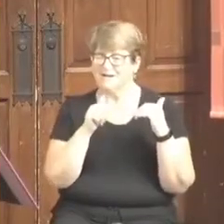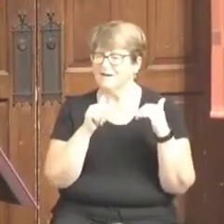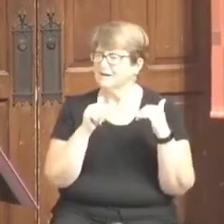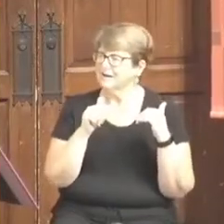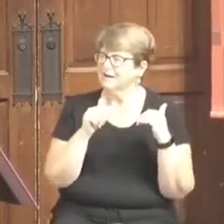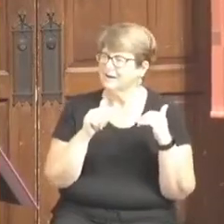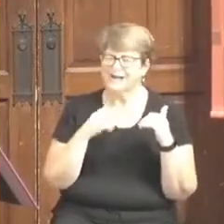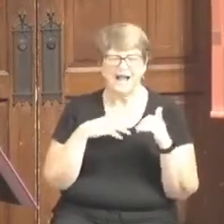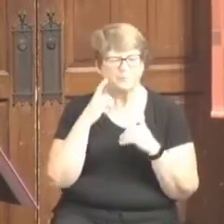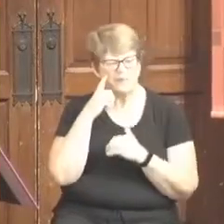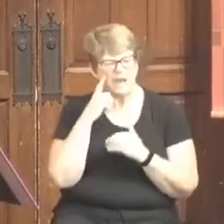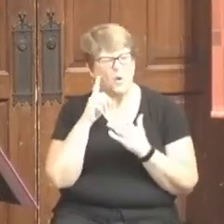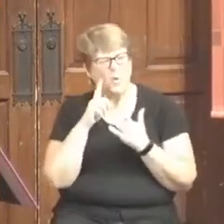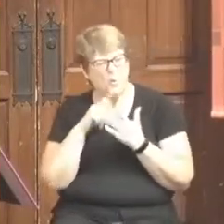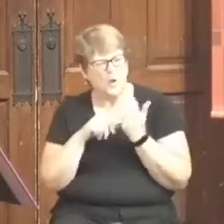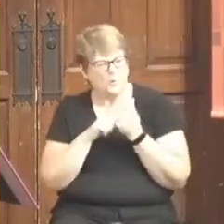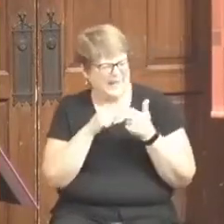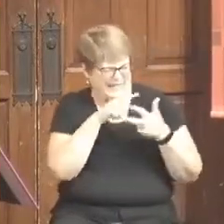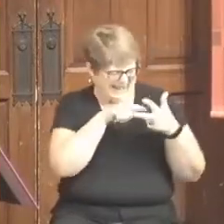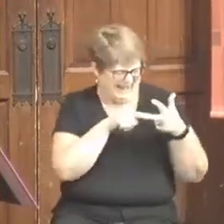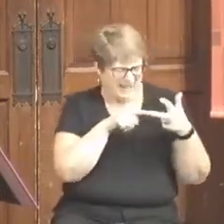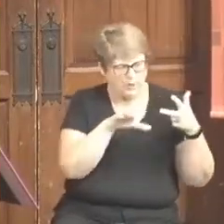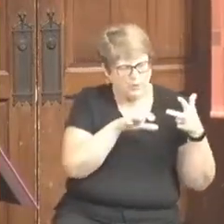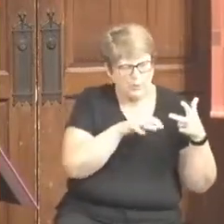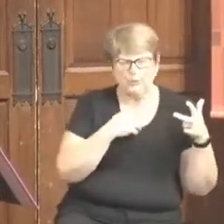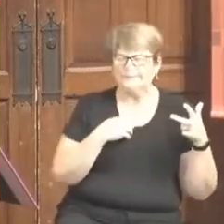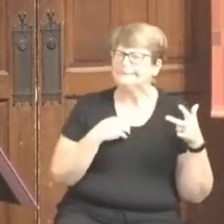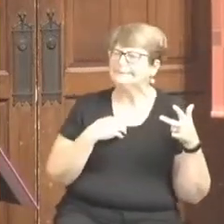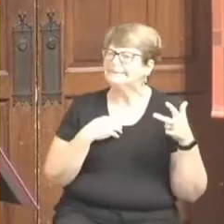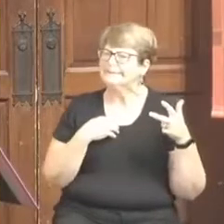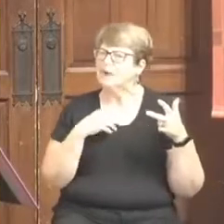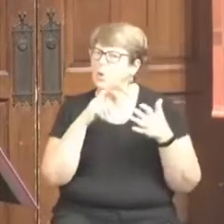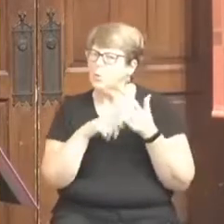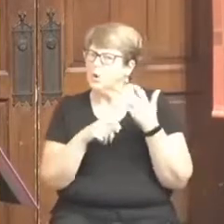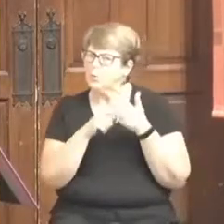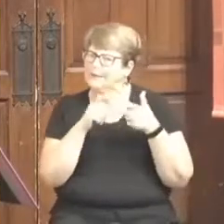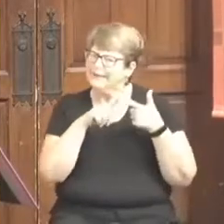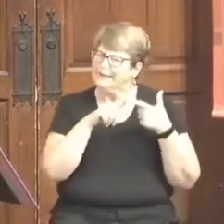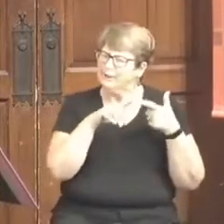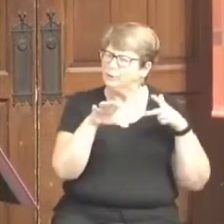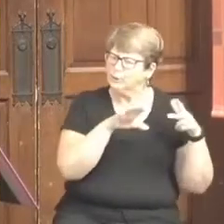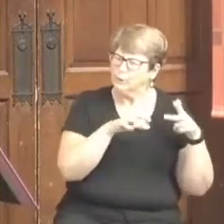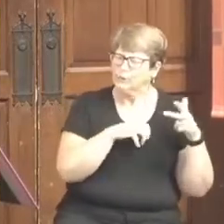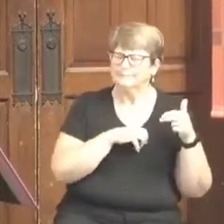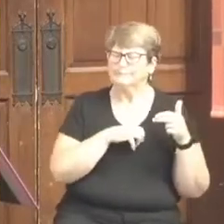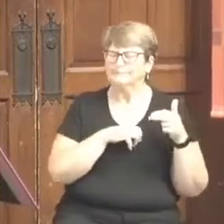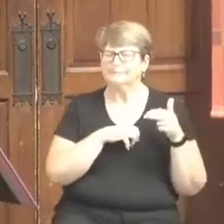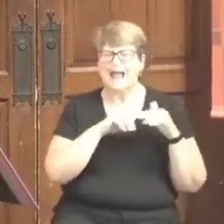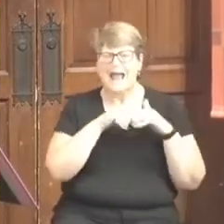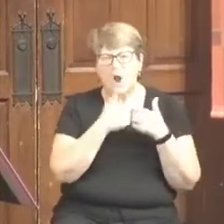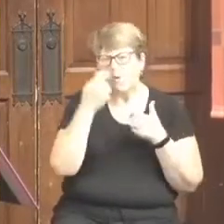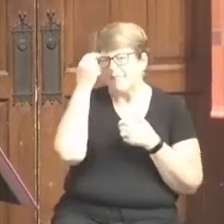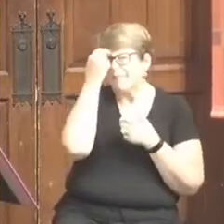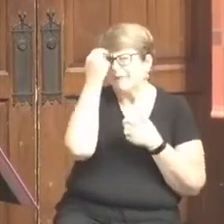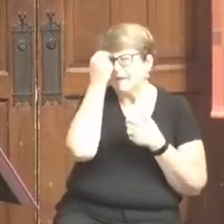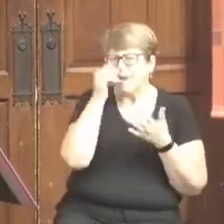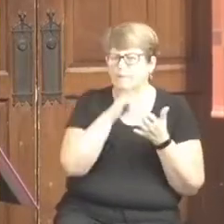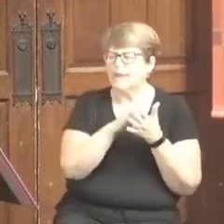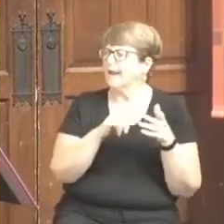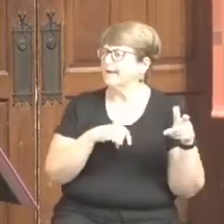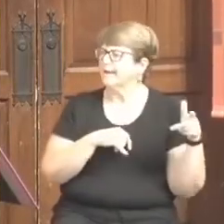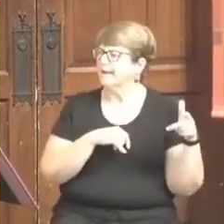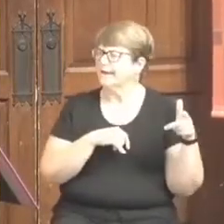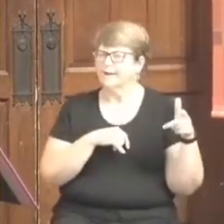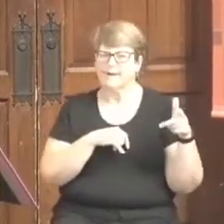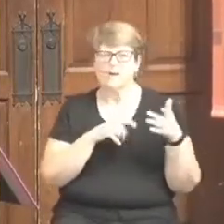Bishop Matthews would do in this instance. Or I wonder what Bishop Yackel would think about this. Or I wonder what